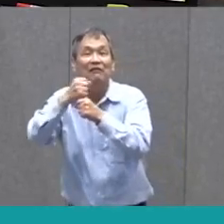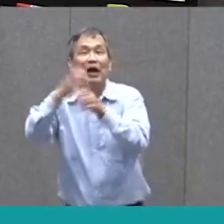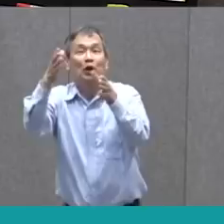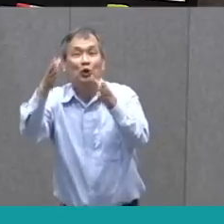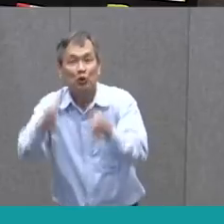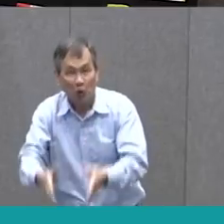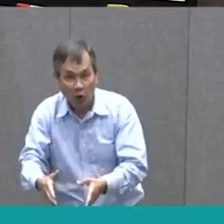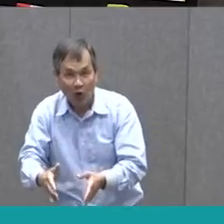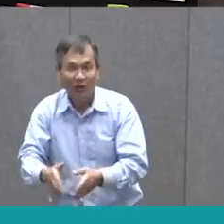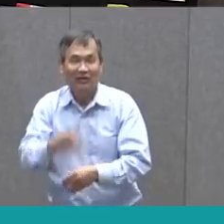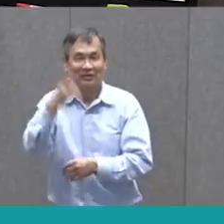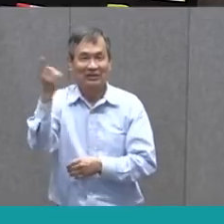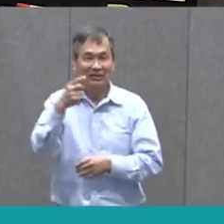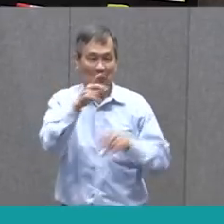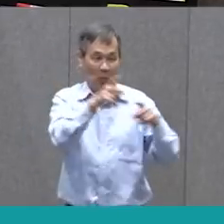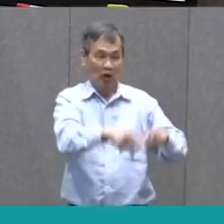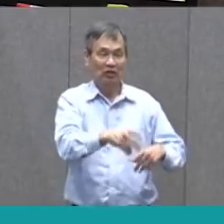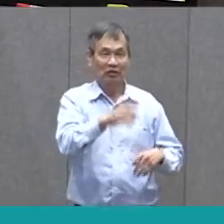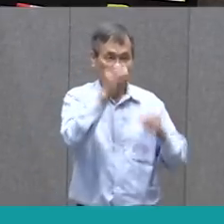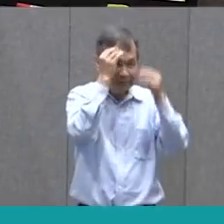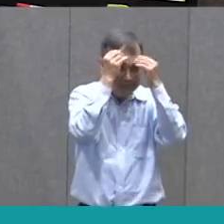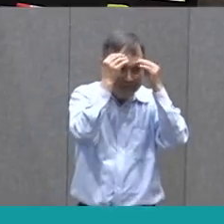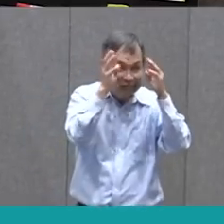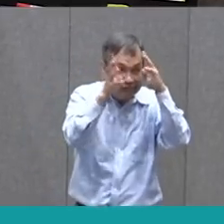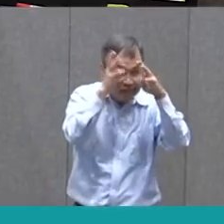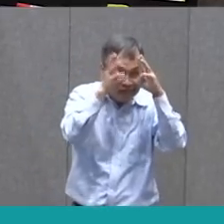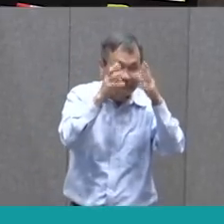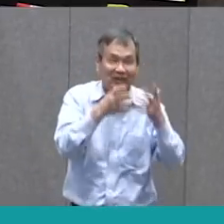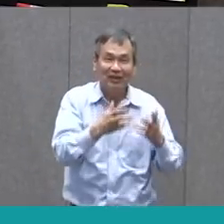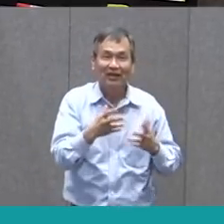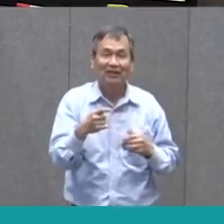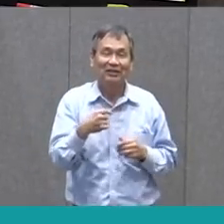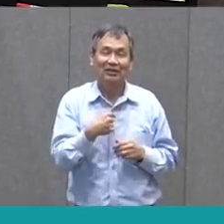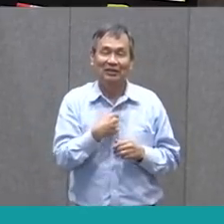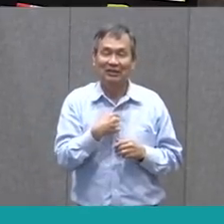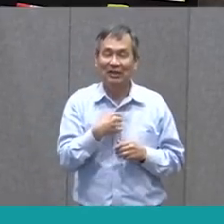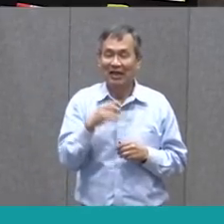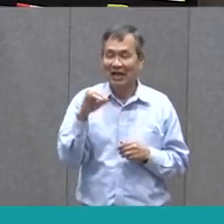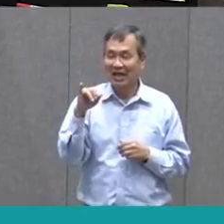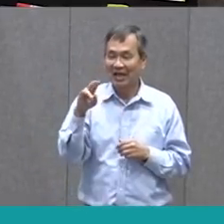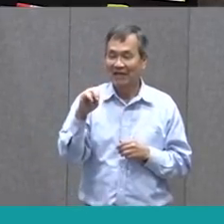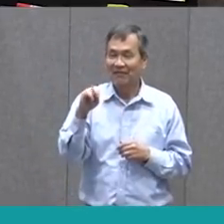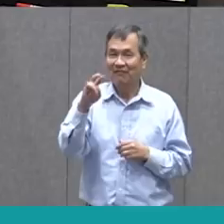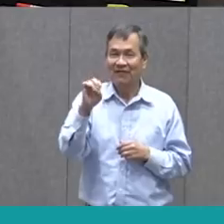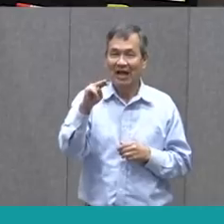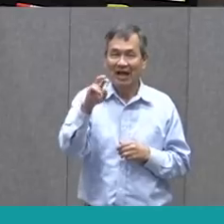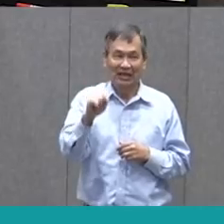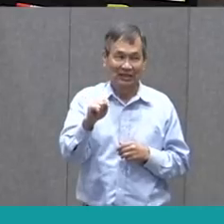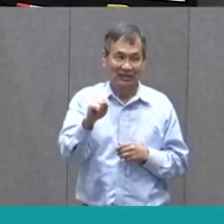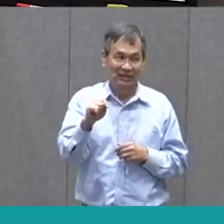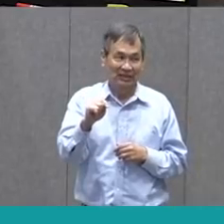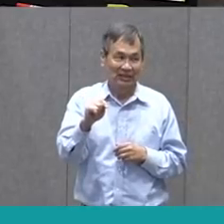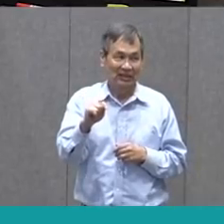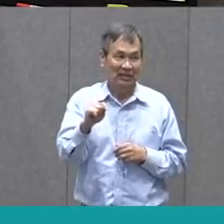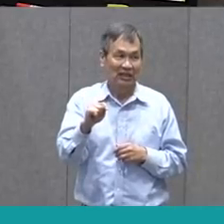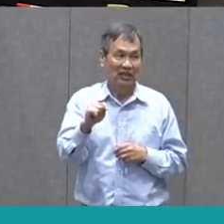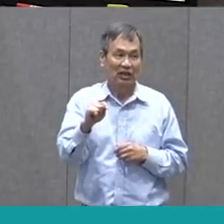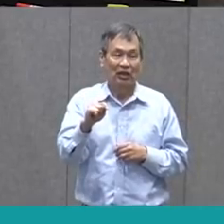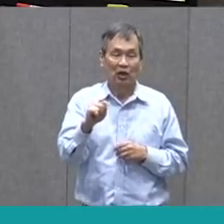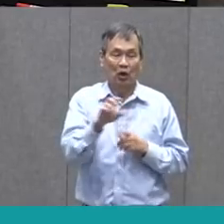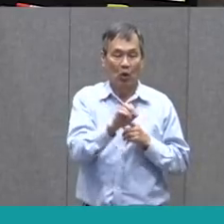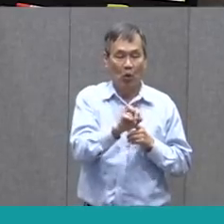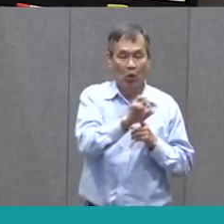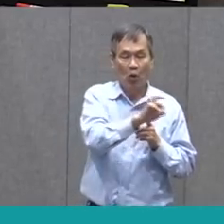who is inventing. So here's my word invent with O-R at the end. I am an